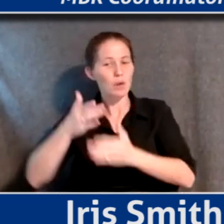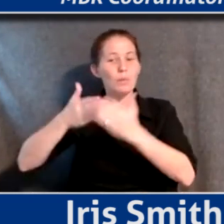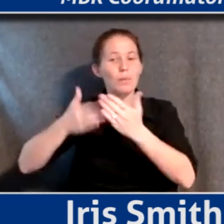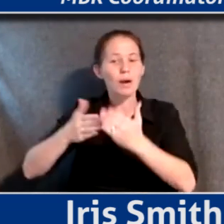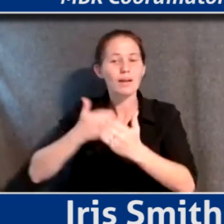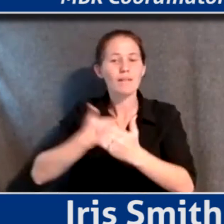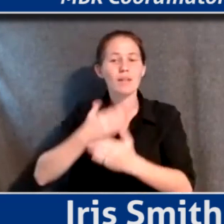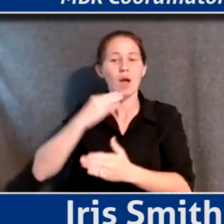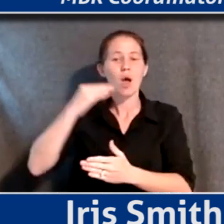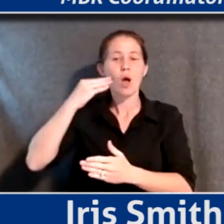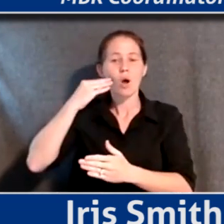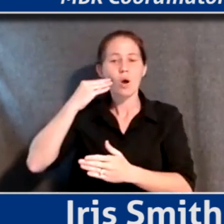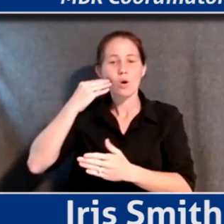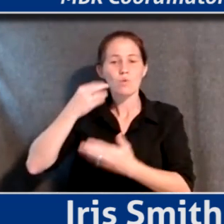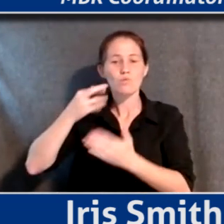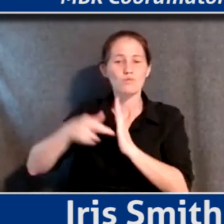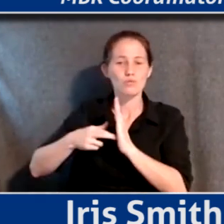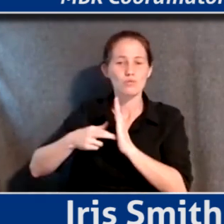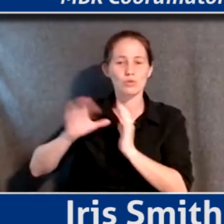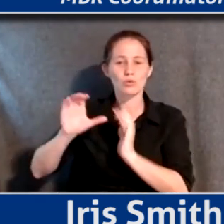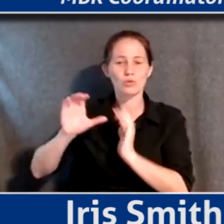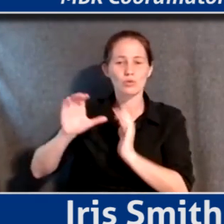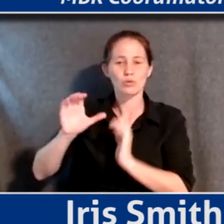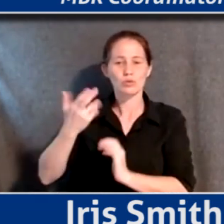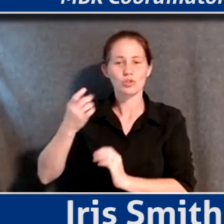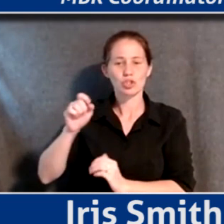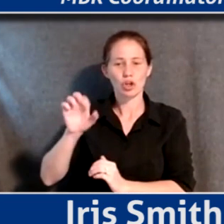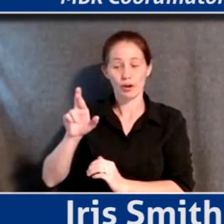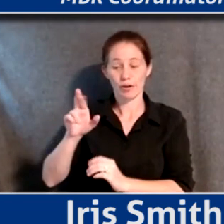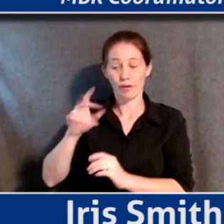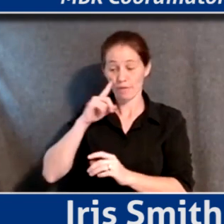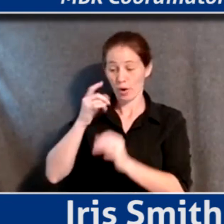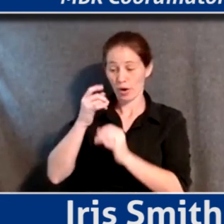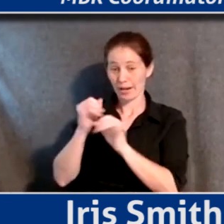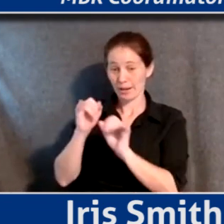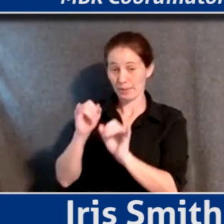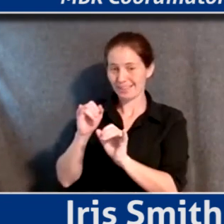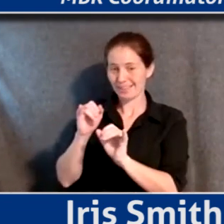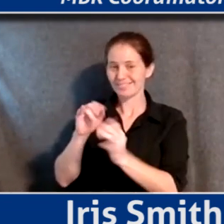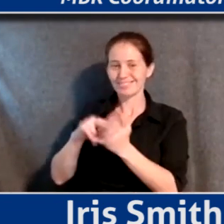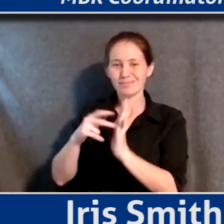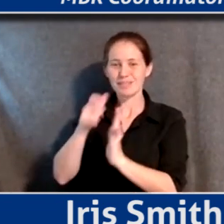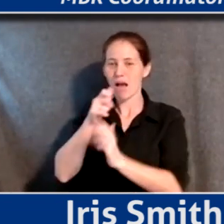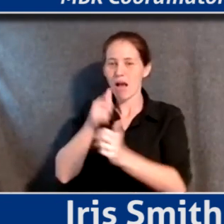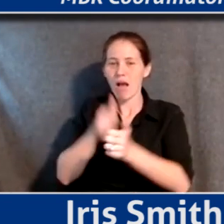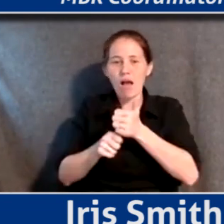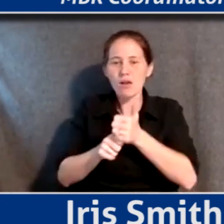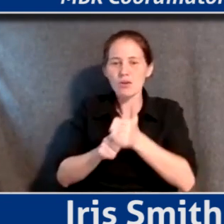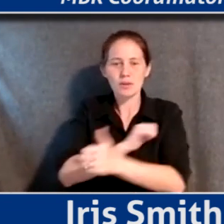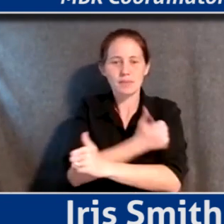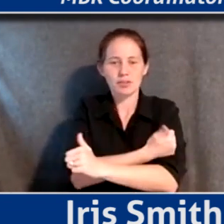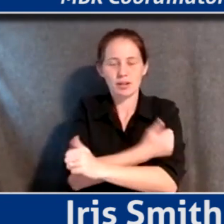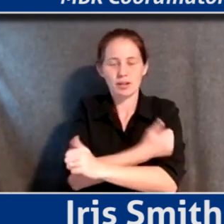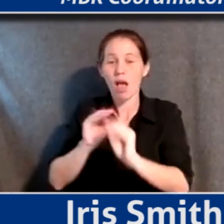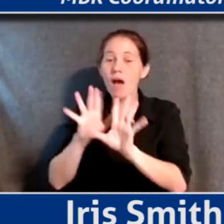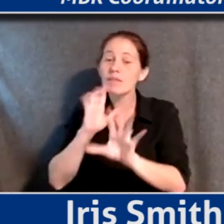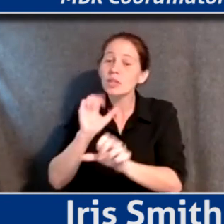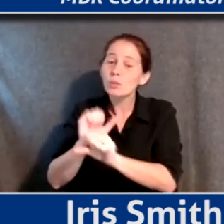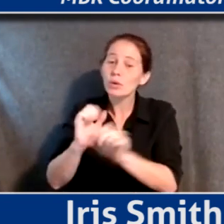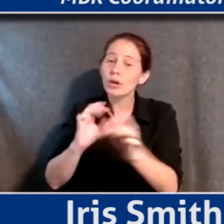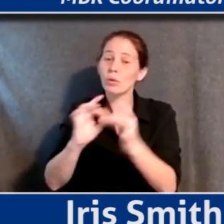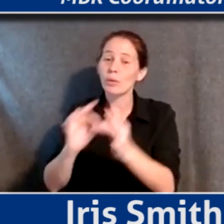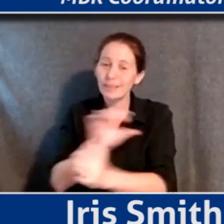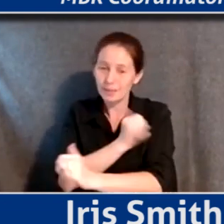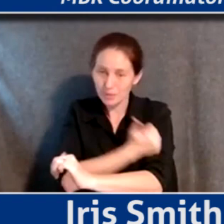Home Rule Charter for the city of Pittsburgh to be an independent body. So we don't fall under any administration. We do obviously work with the administration